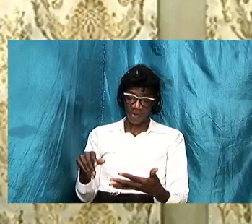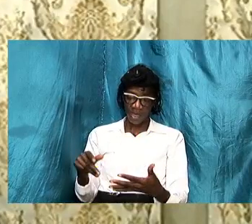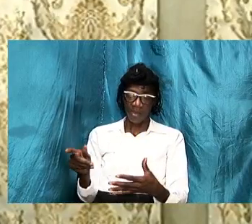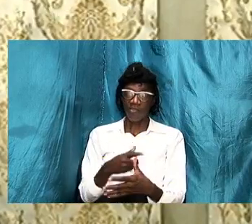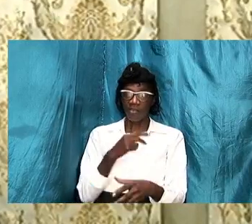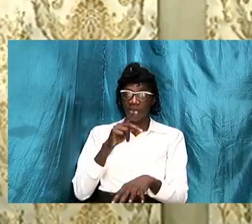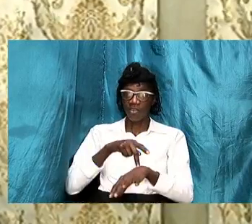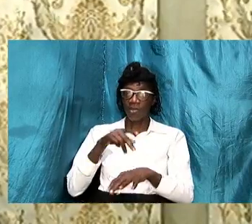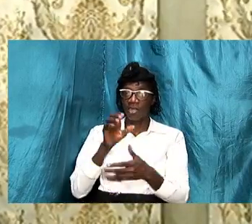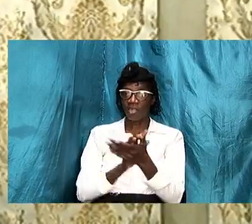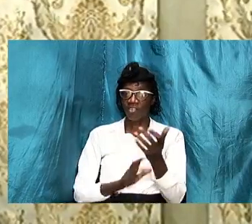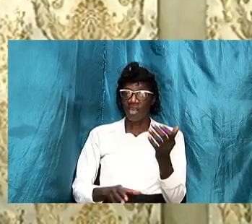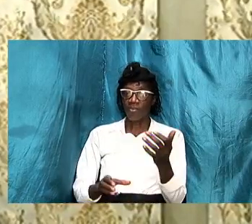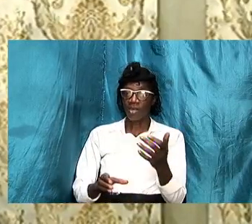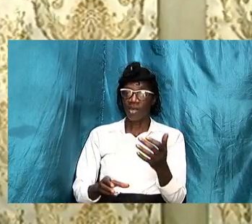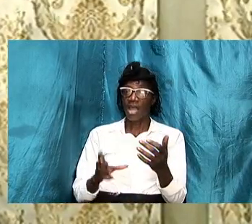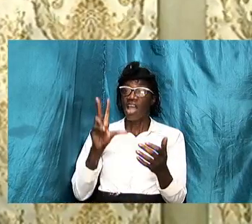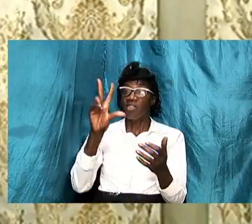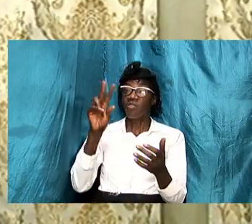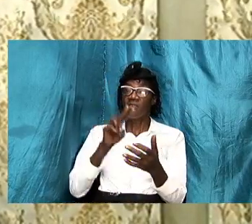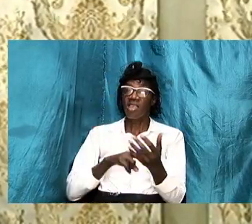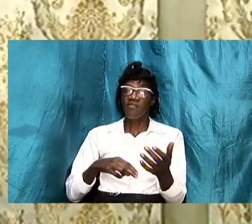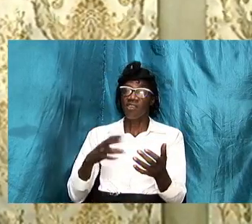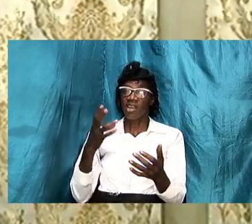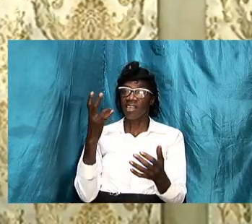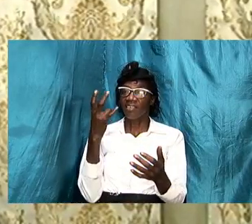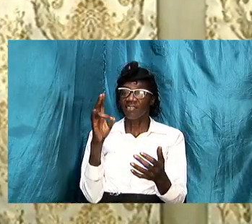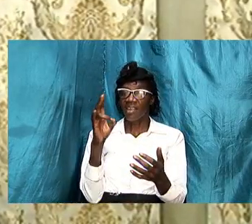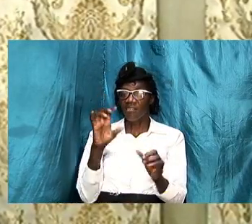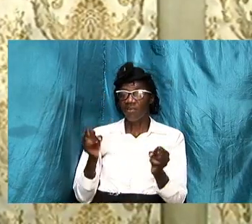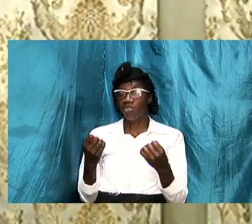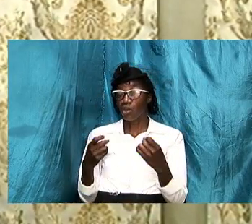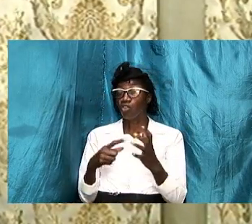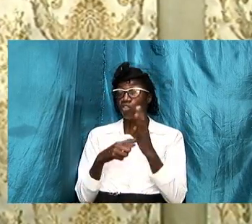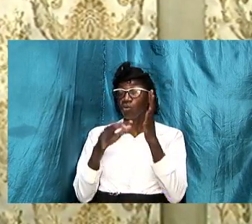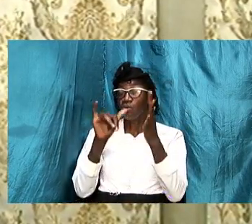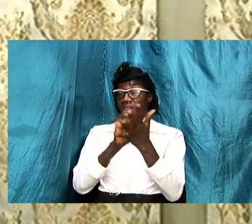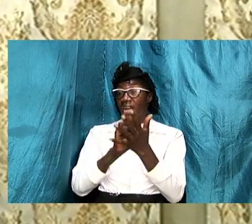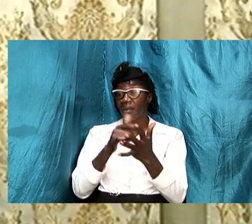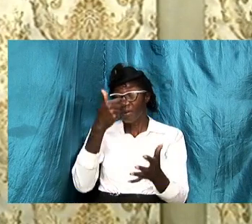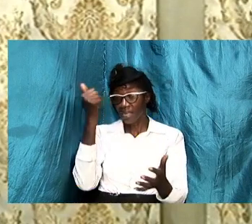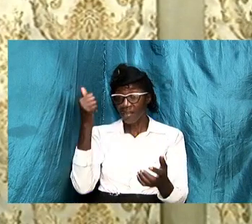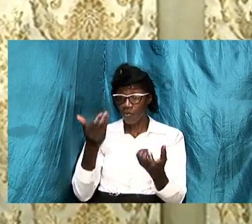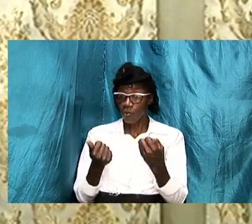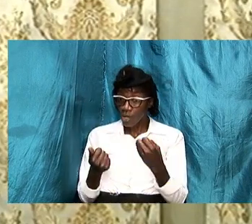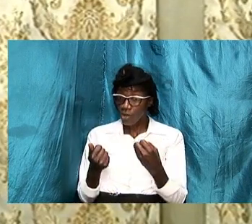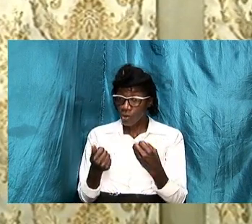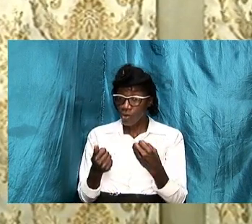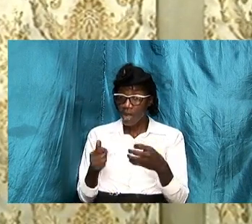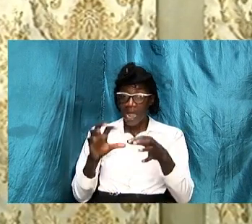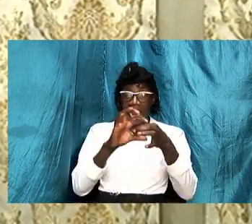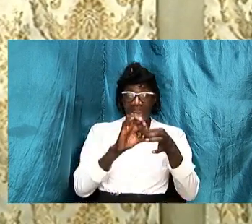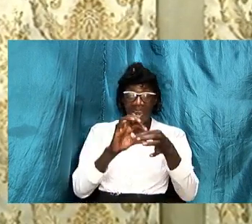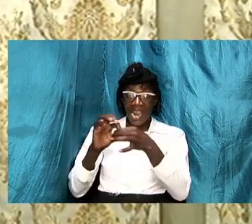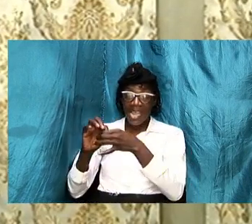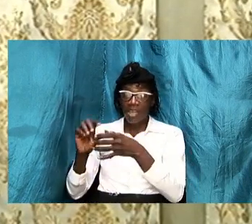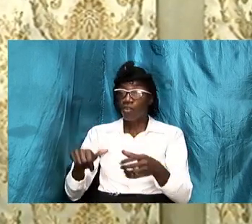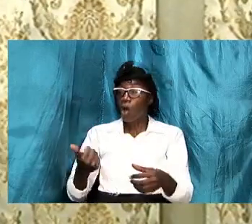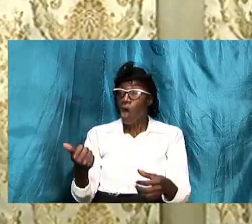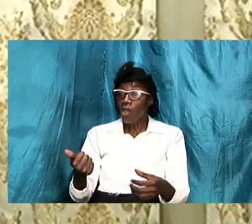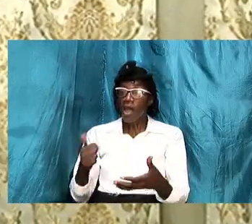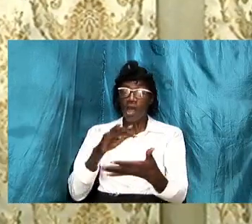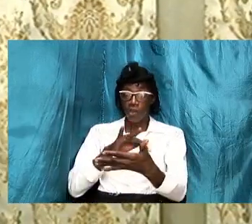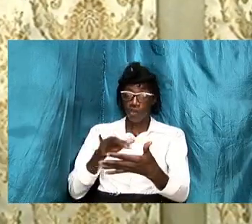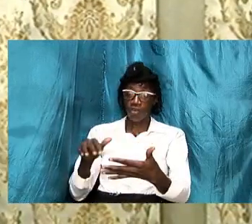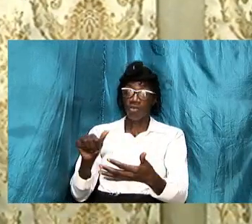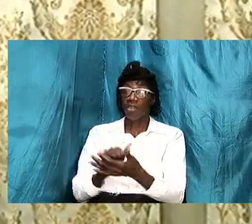and verse 7 and i i just raised that because i want to link it to the other scripture that we